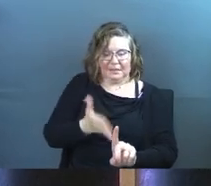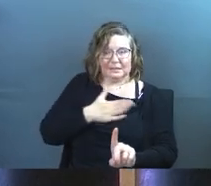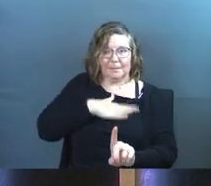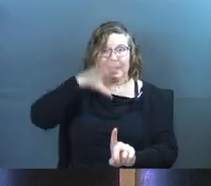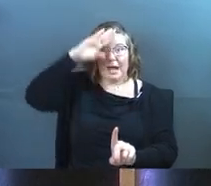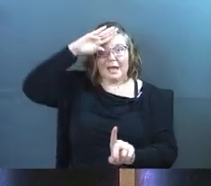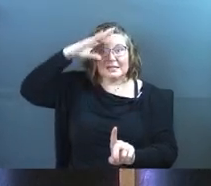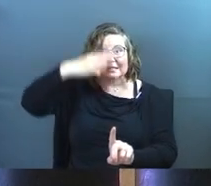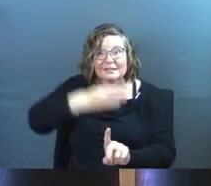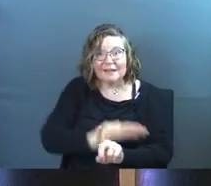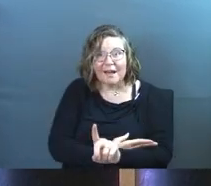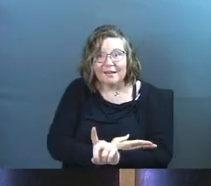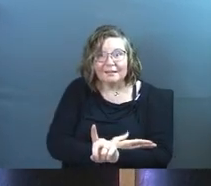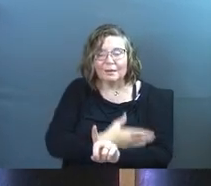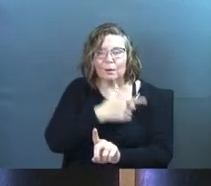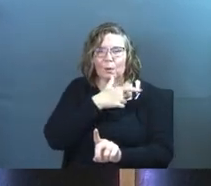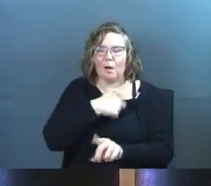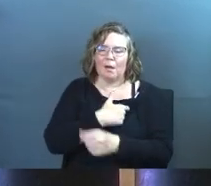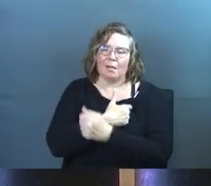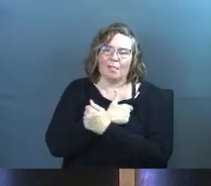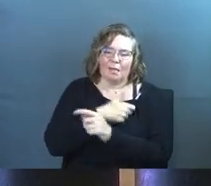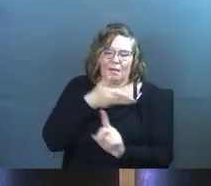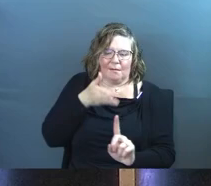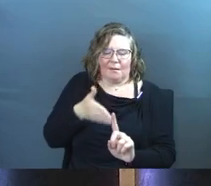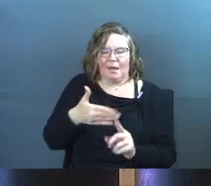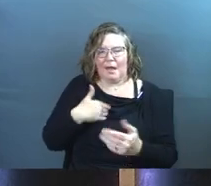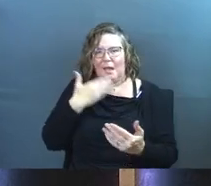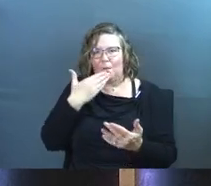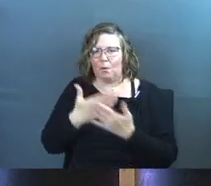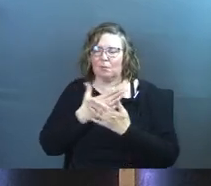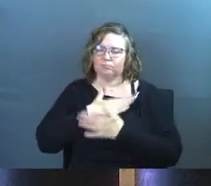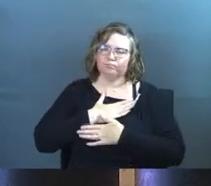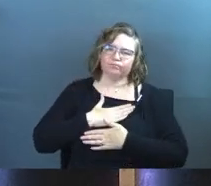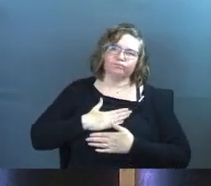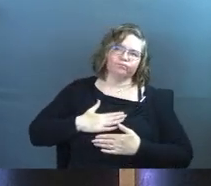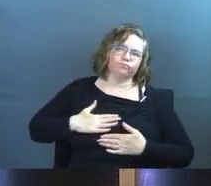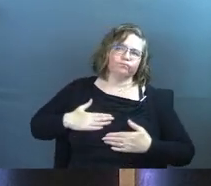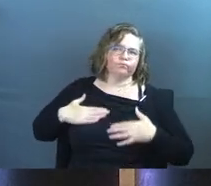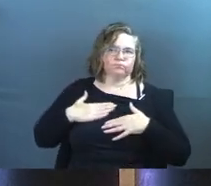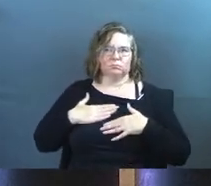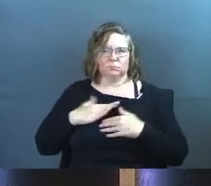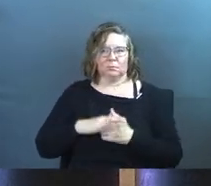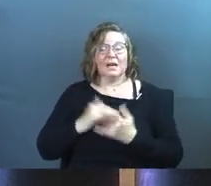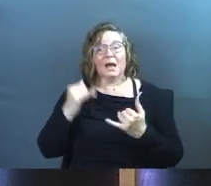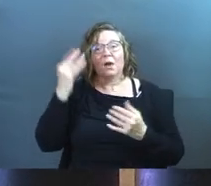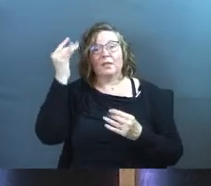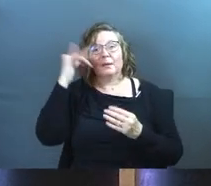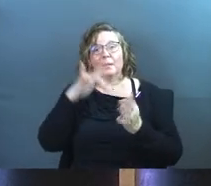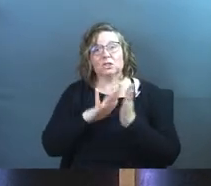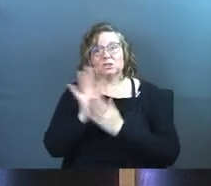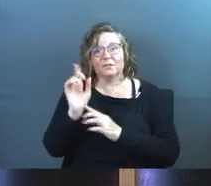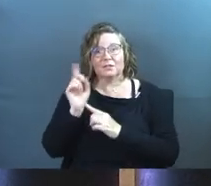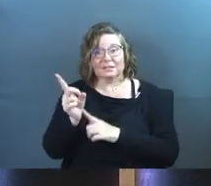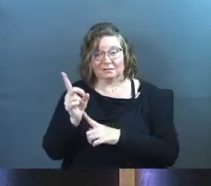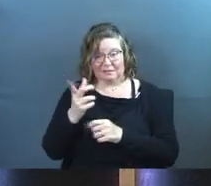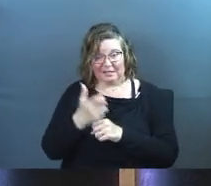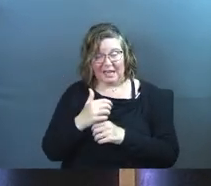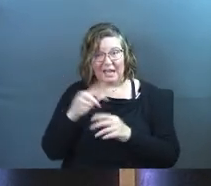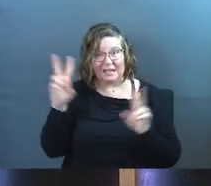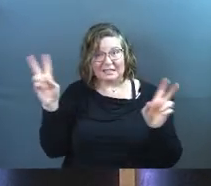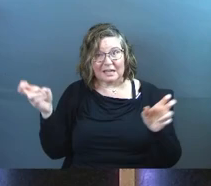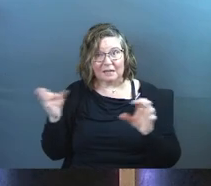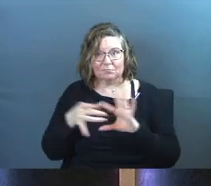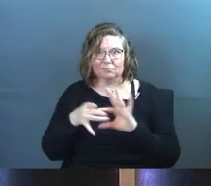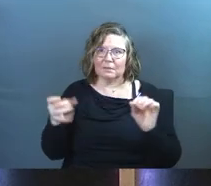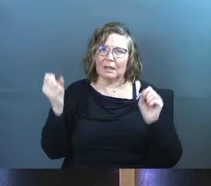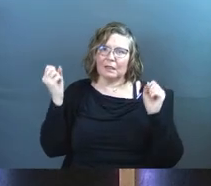Son, whom I love. In him I am well pleased. Now think about Jesus for a second. Has he got titles?